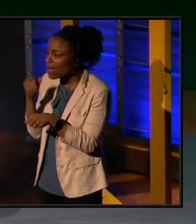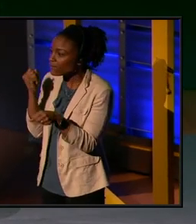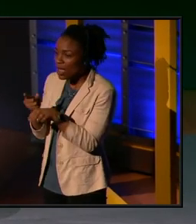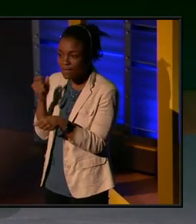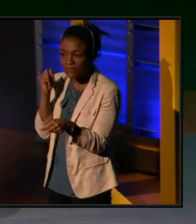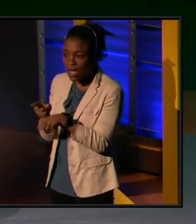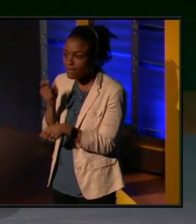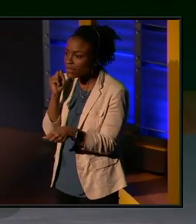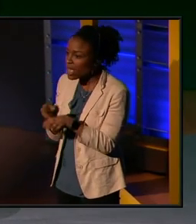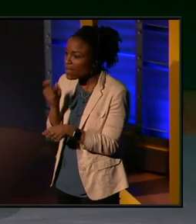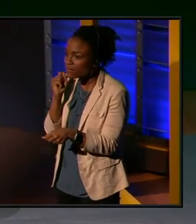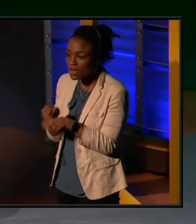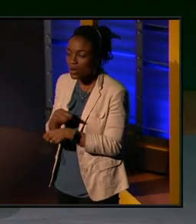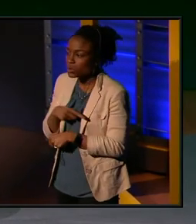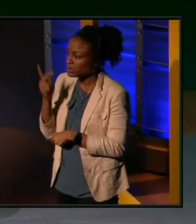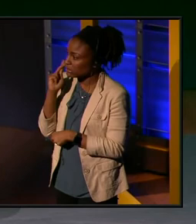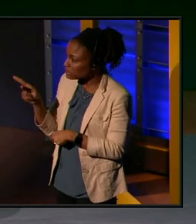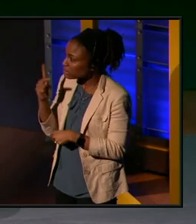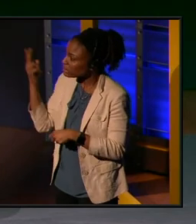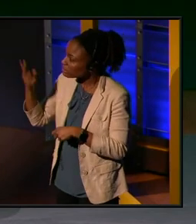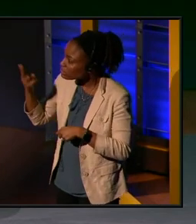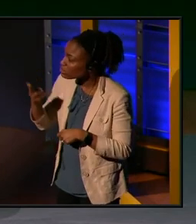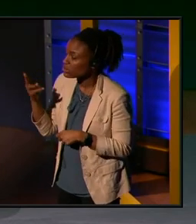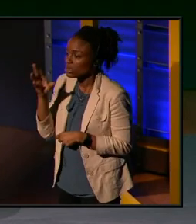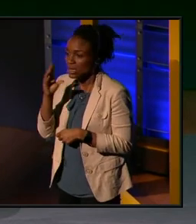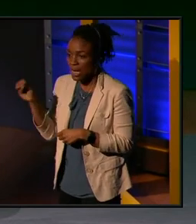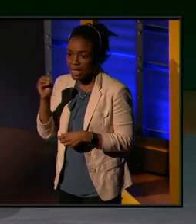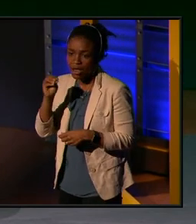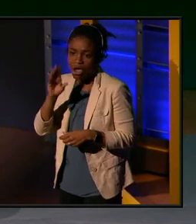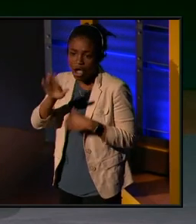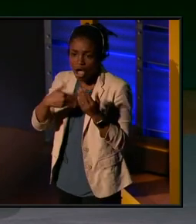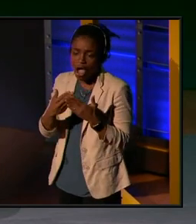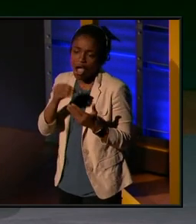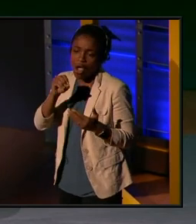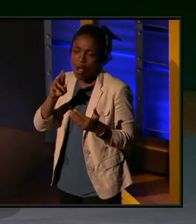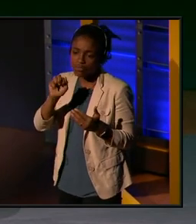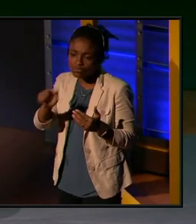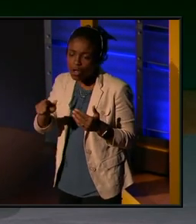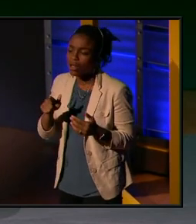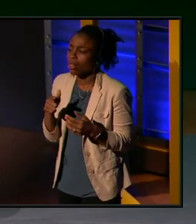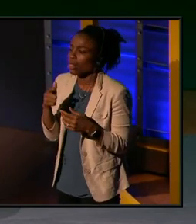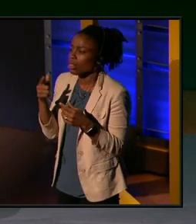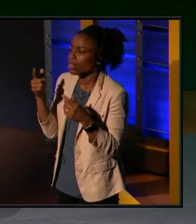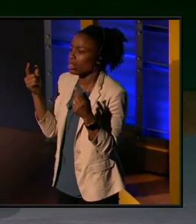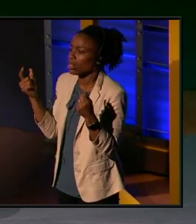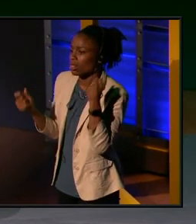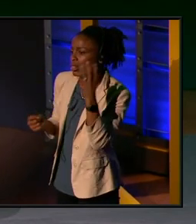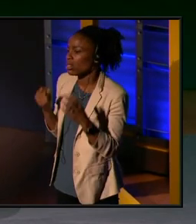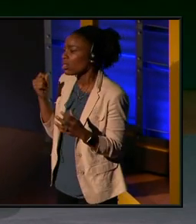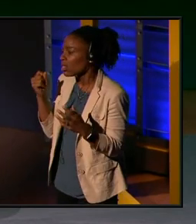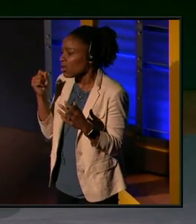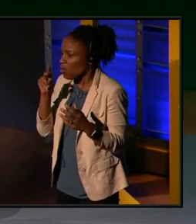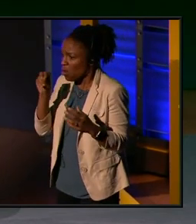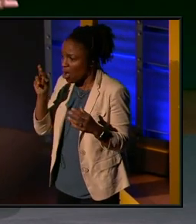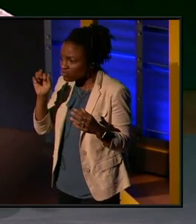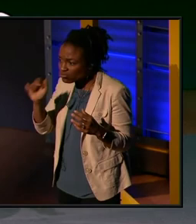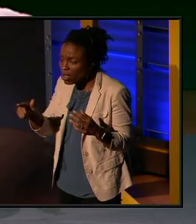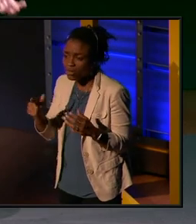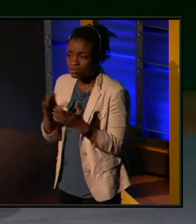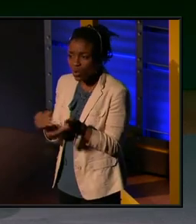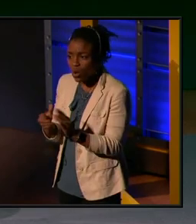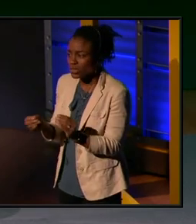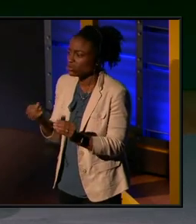the, the history and the, the stories, all the oral stories are physically manifesting itself again. So it's the